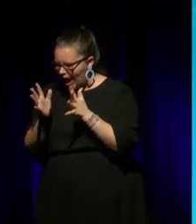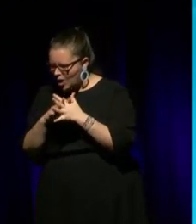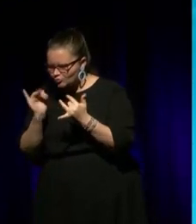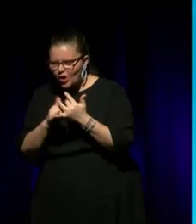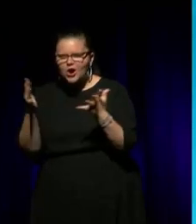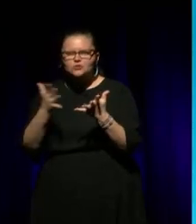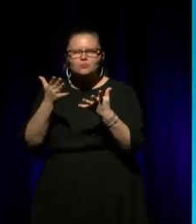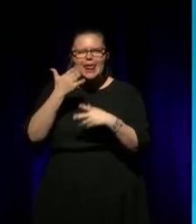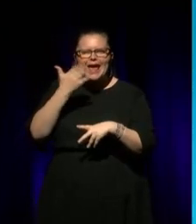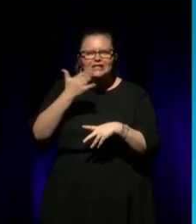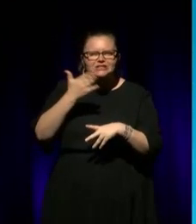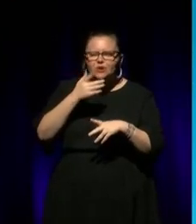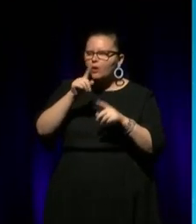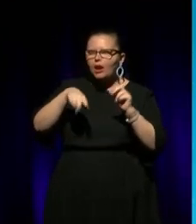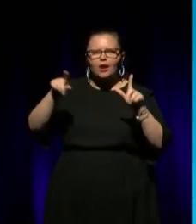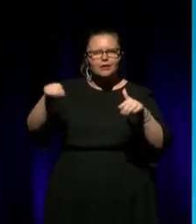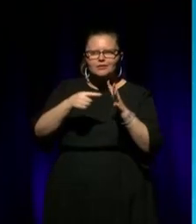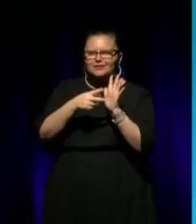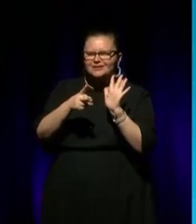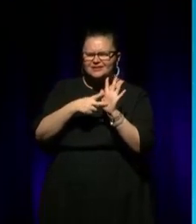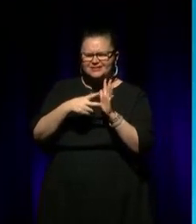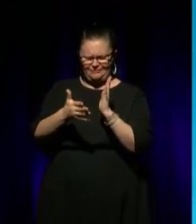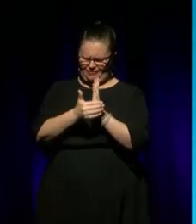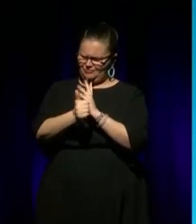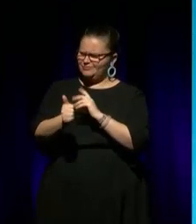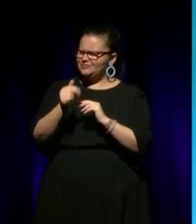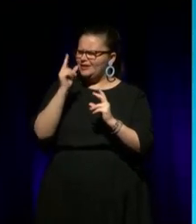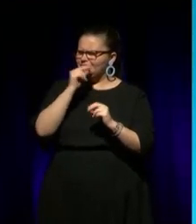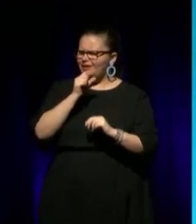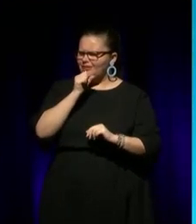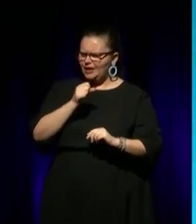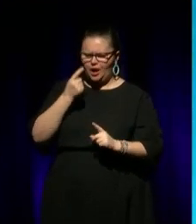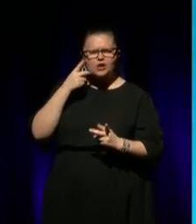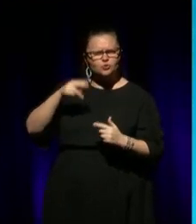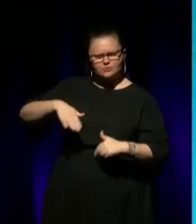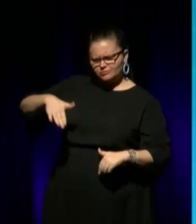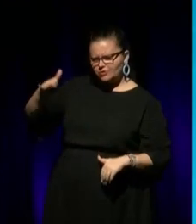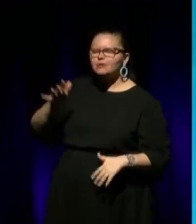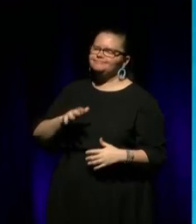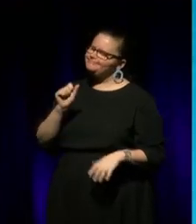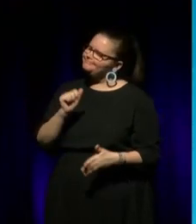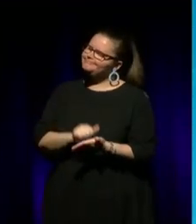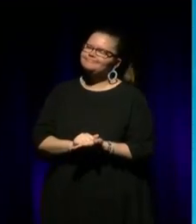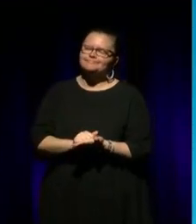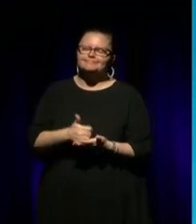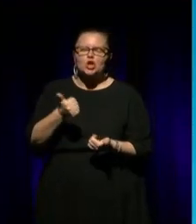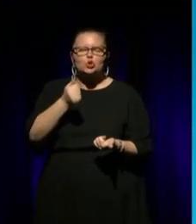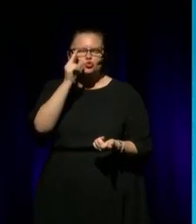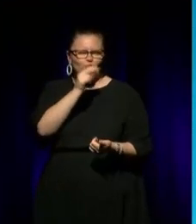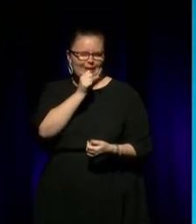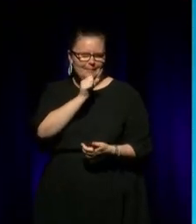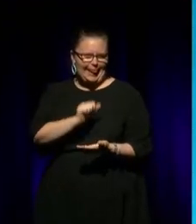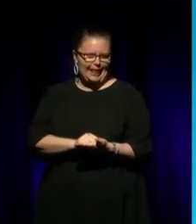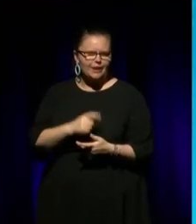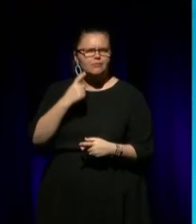Yeah, he's everywhere. So, you know, he's a pretty talented young man. Yeah, he's, he's a good young man, and, and he, you know,